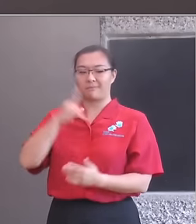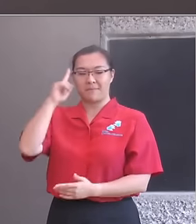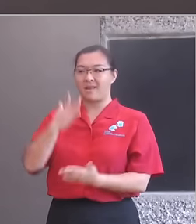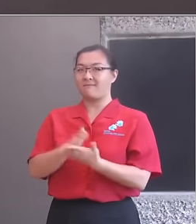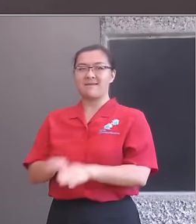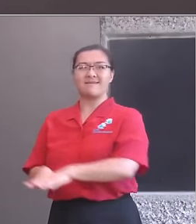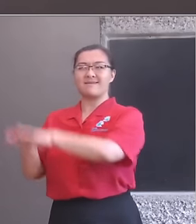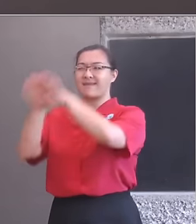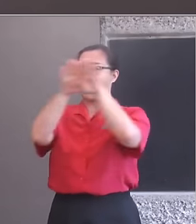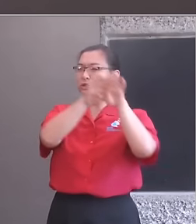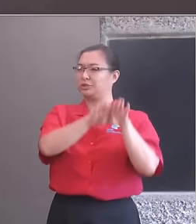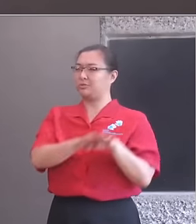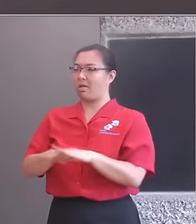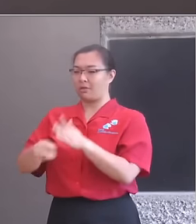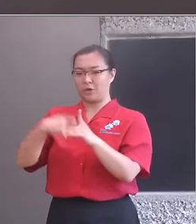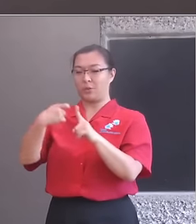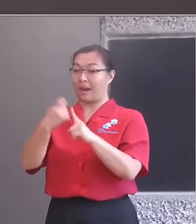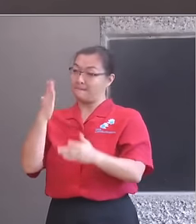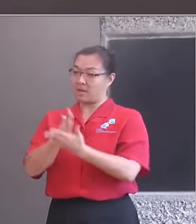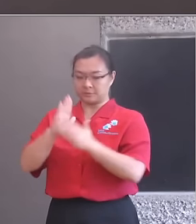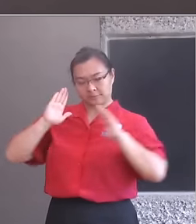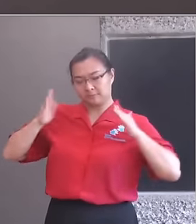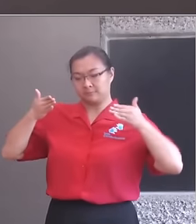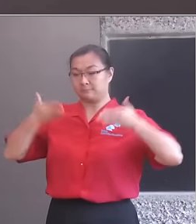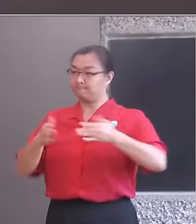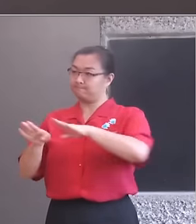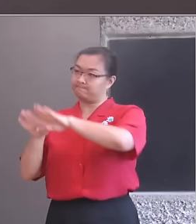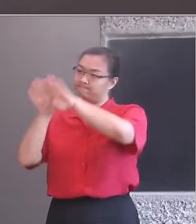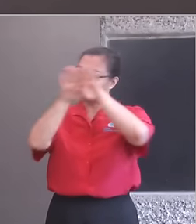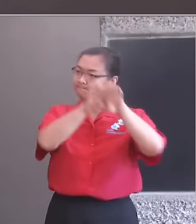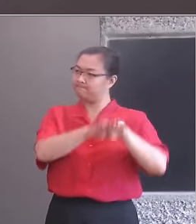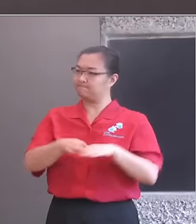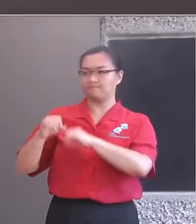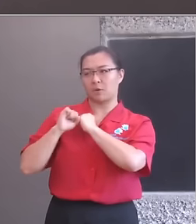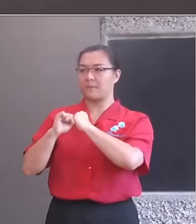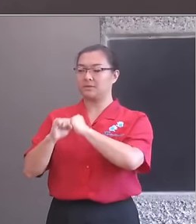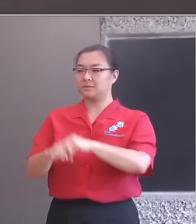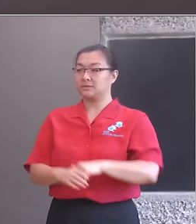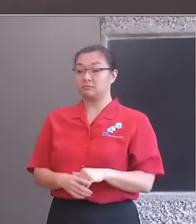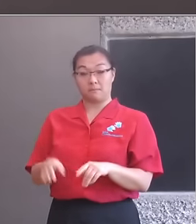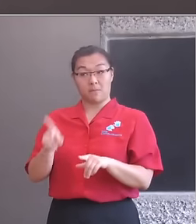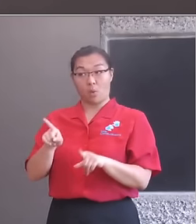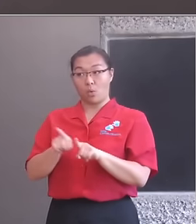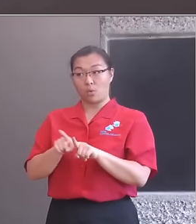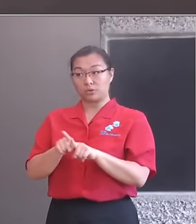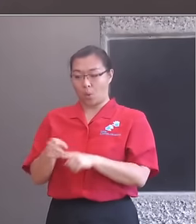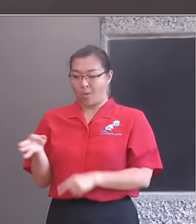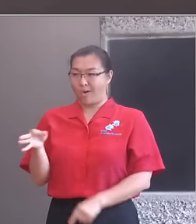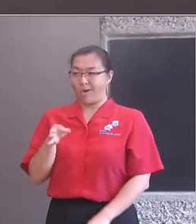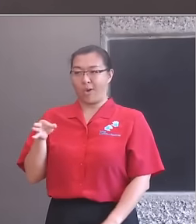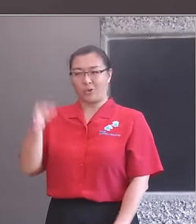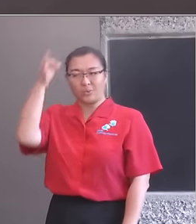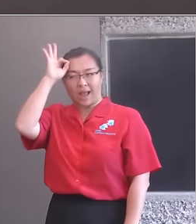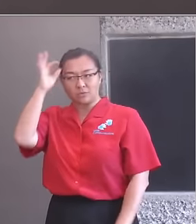education, the counterpoint is that we must have coordination and leadership at a local level. It's through local